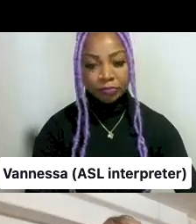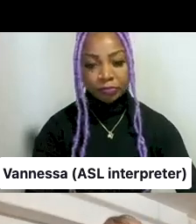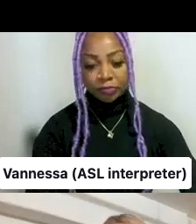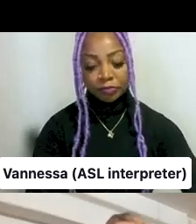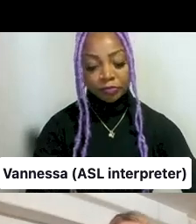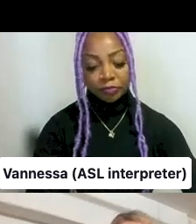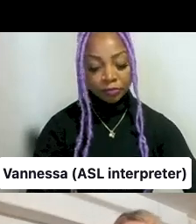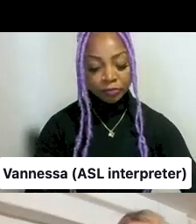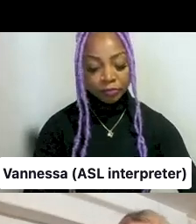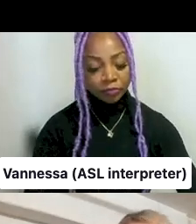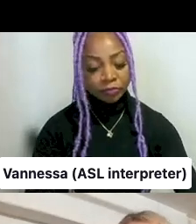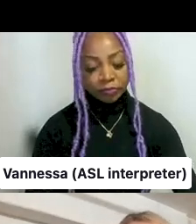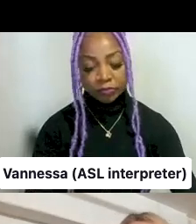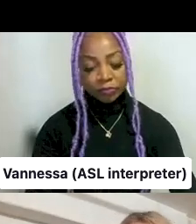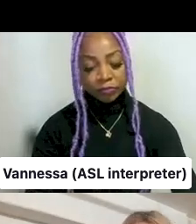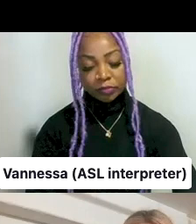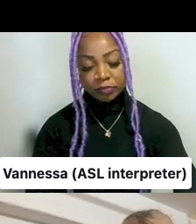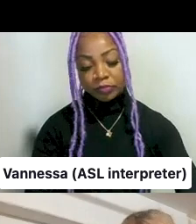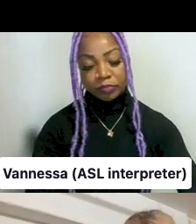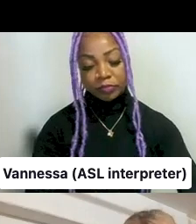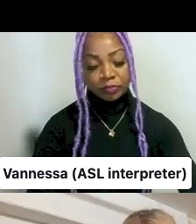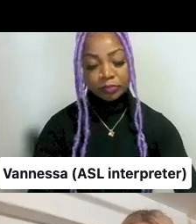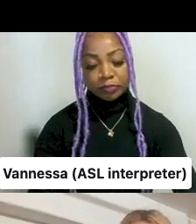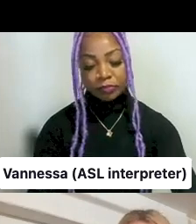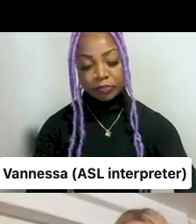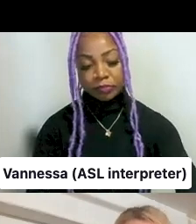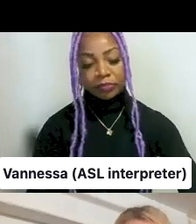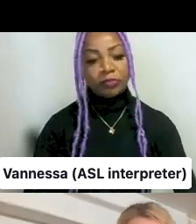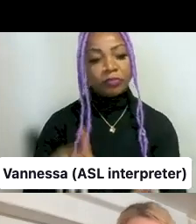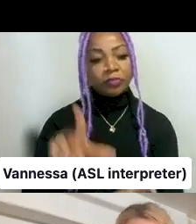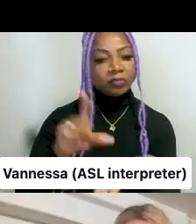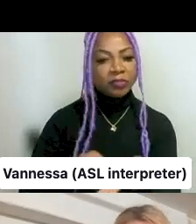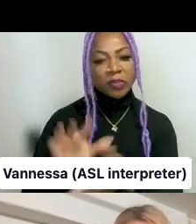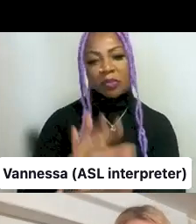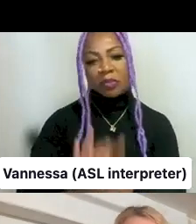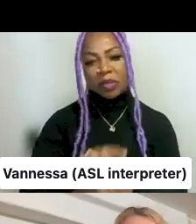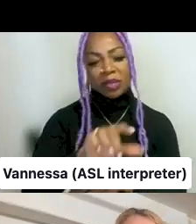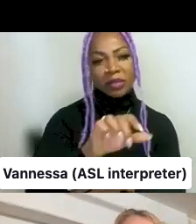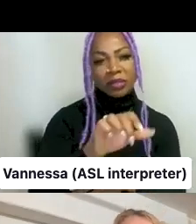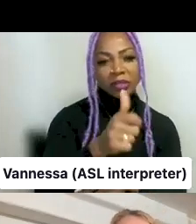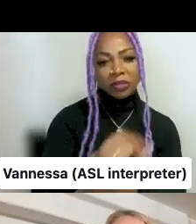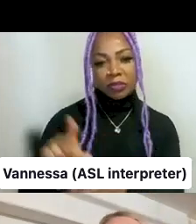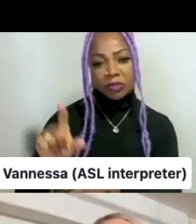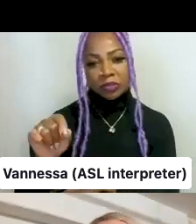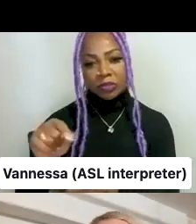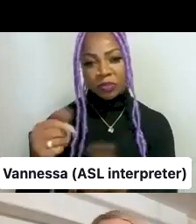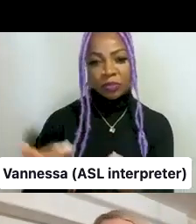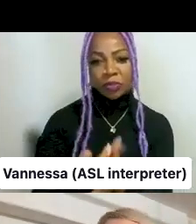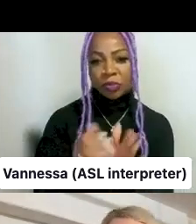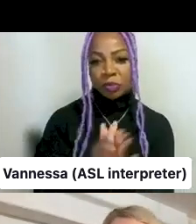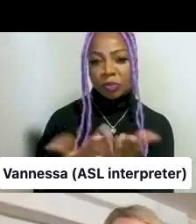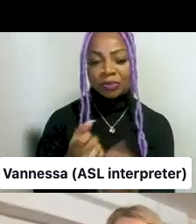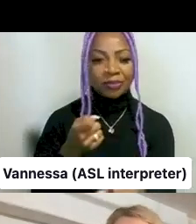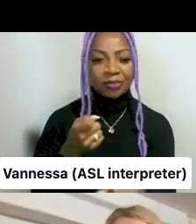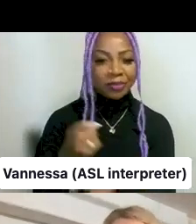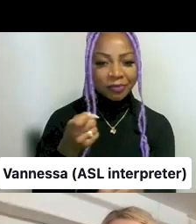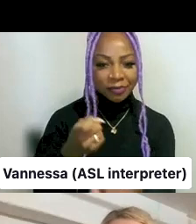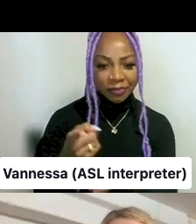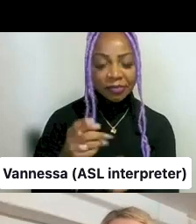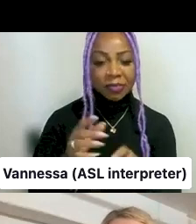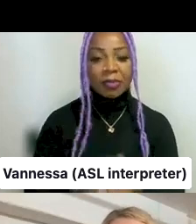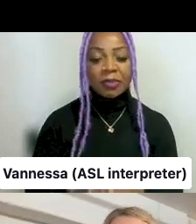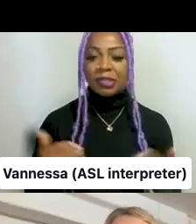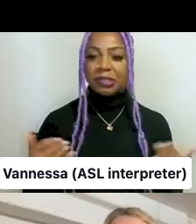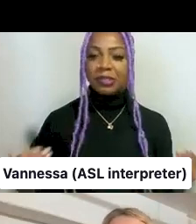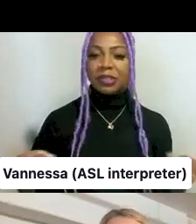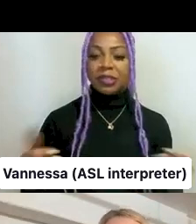We publish anywhere between 10 and 20 new books per year. And what I really want to talk about today is